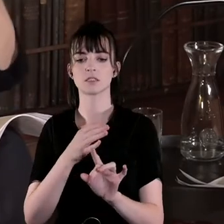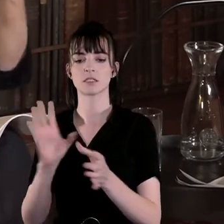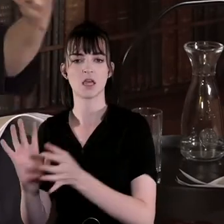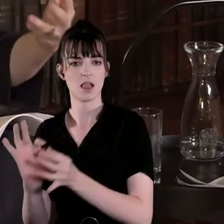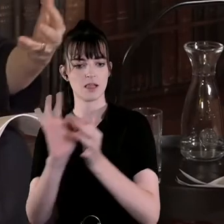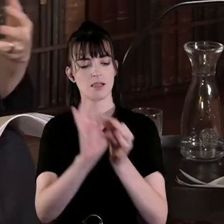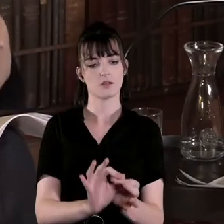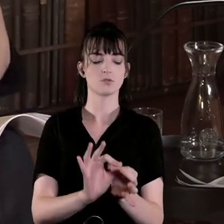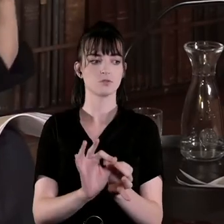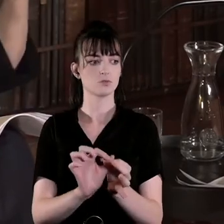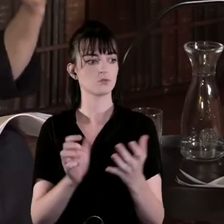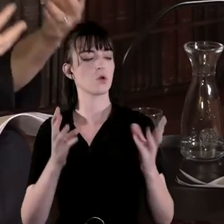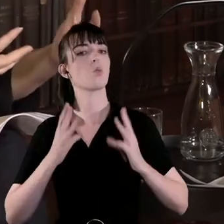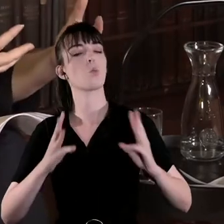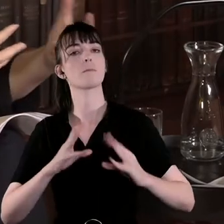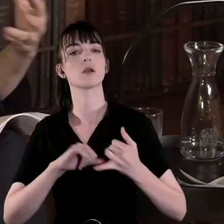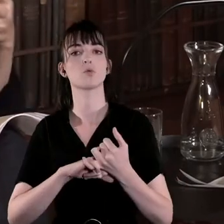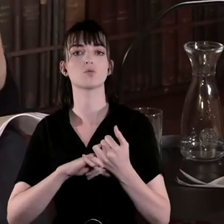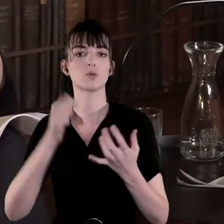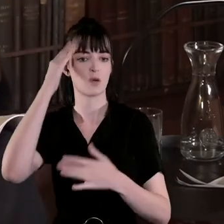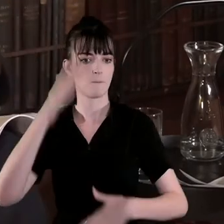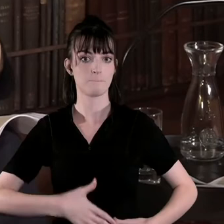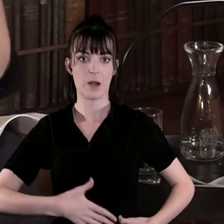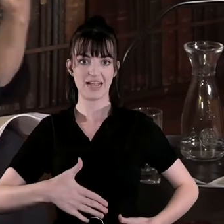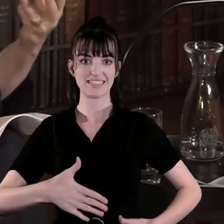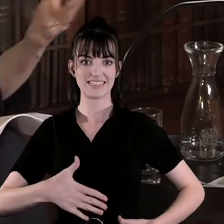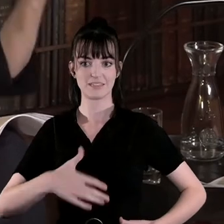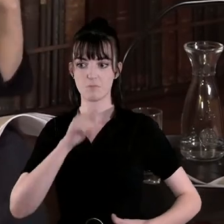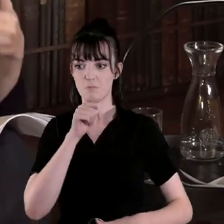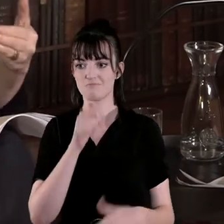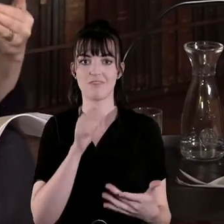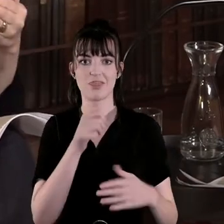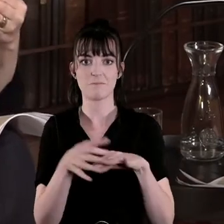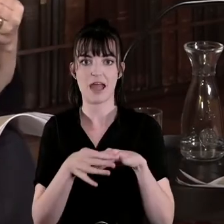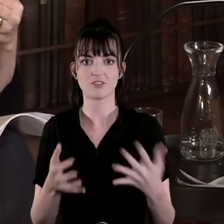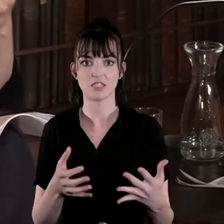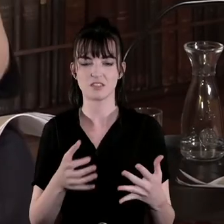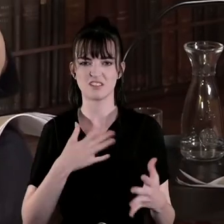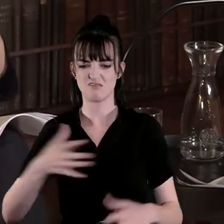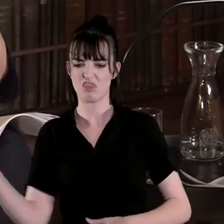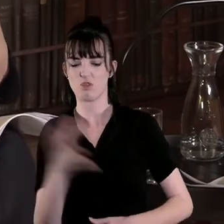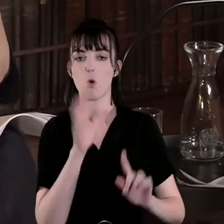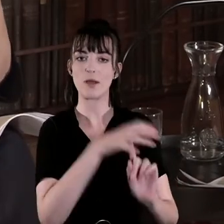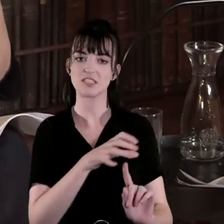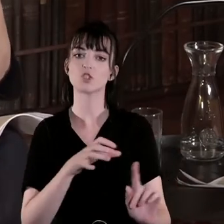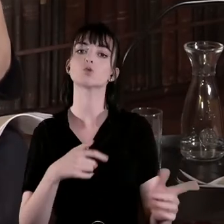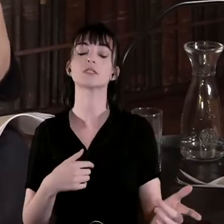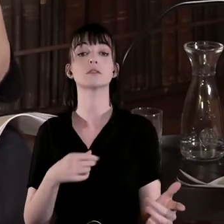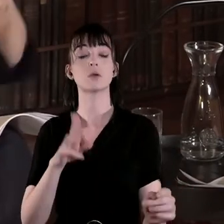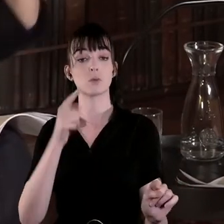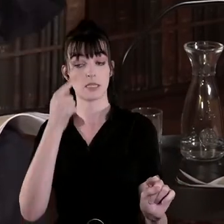you know the women who you know were pregnant outside marriage or you know they were institutionalized so you can see those